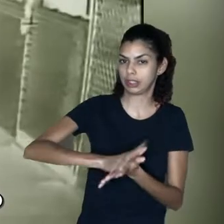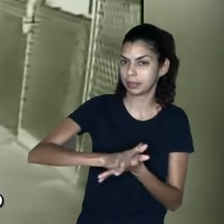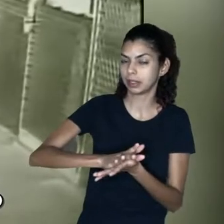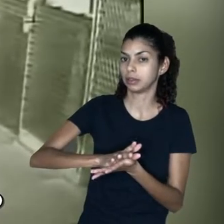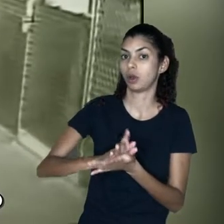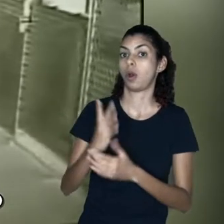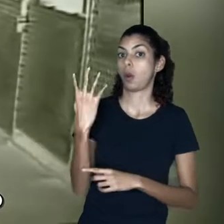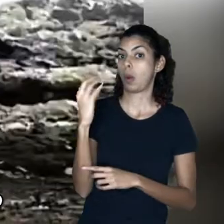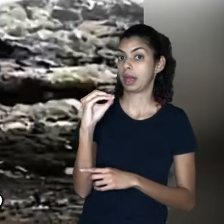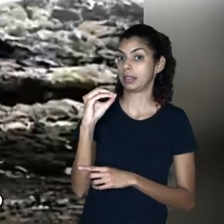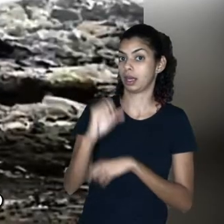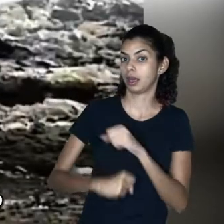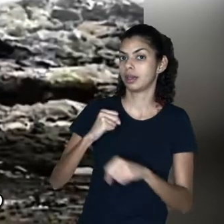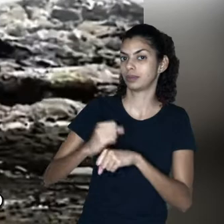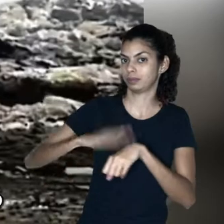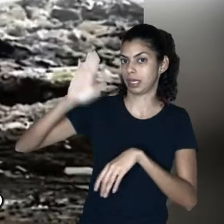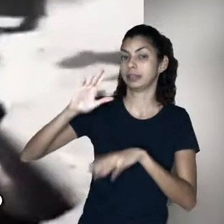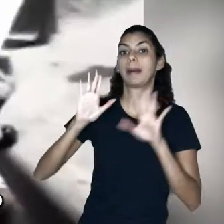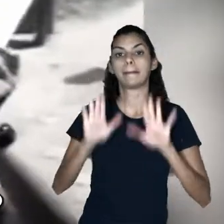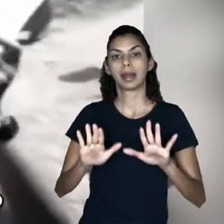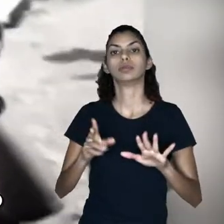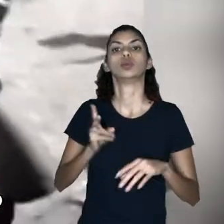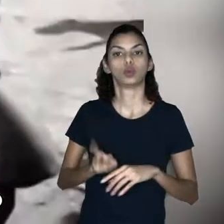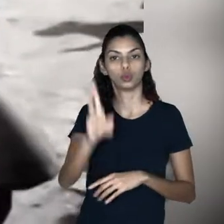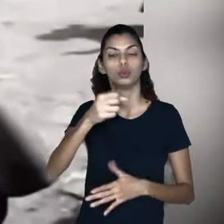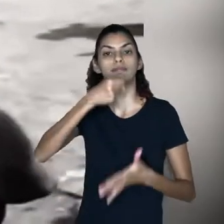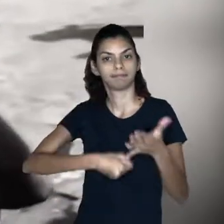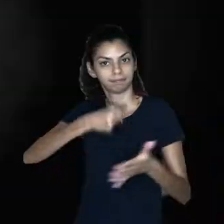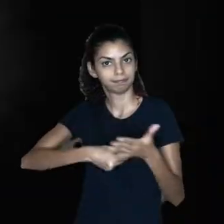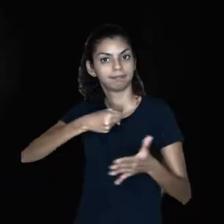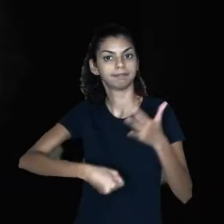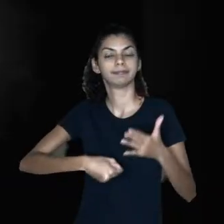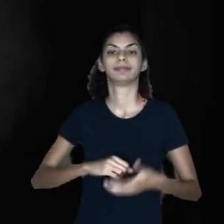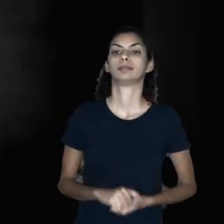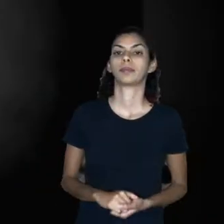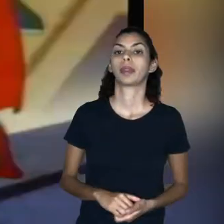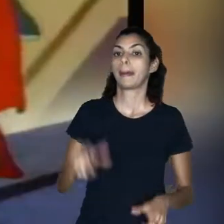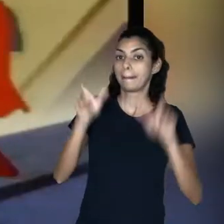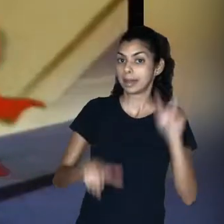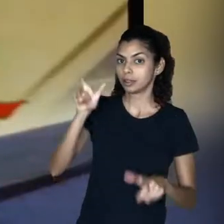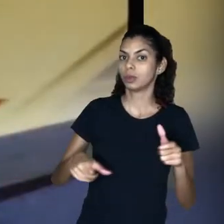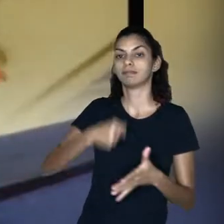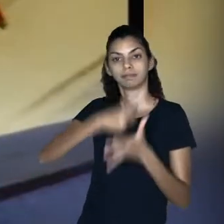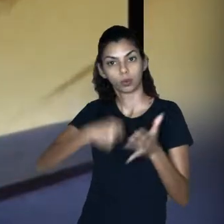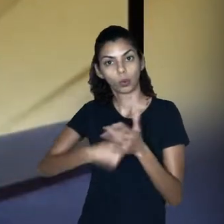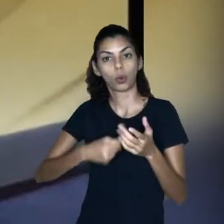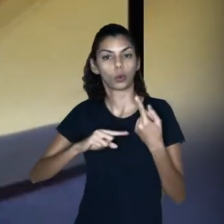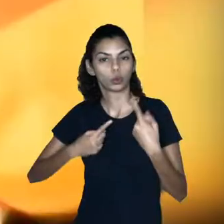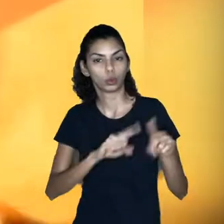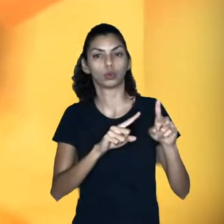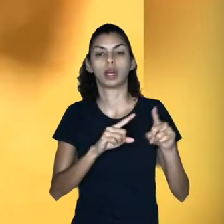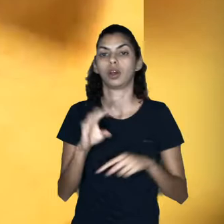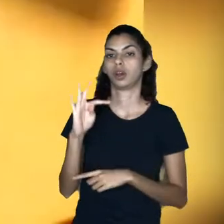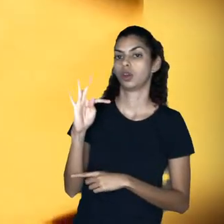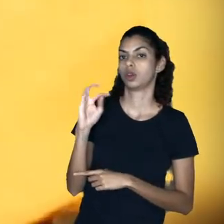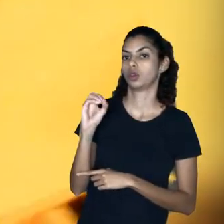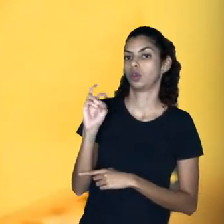against torture, poverty and discrimination, are not giants or superheroes.